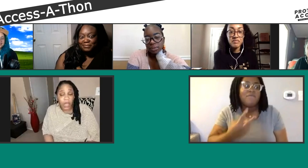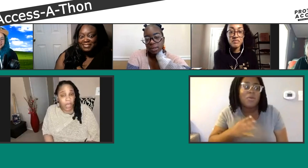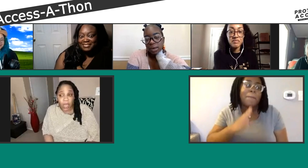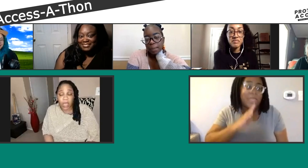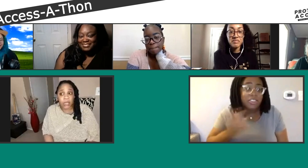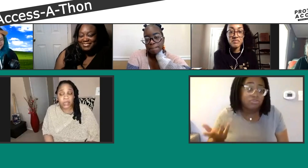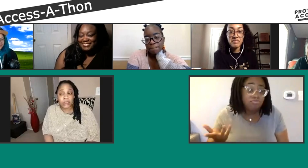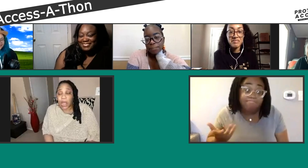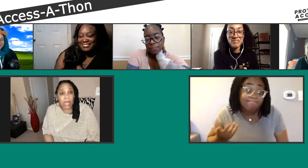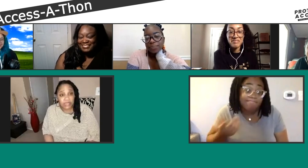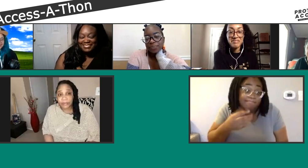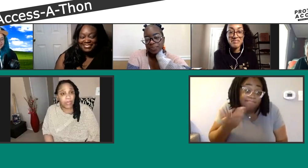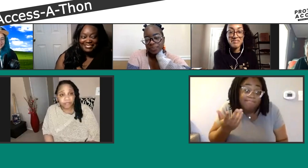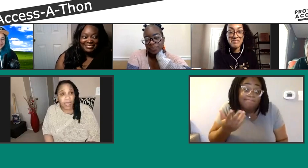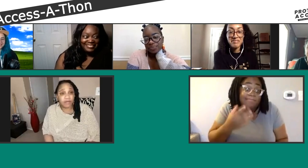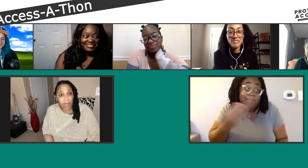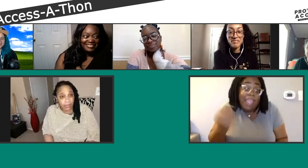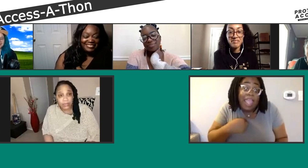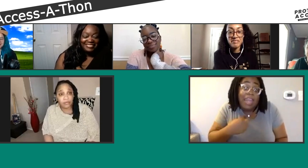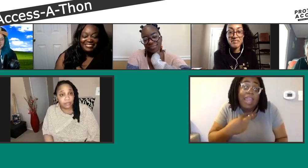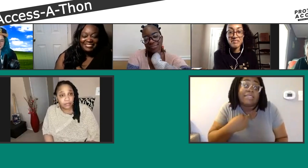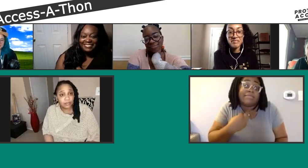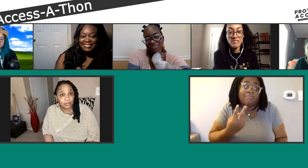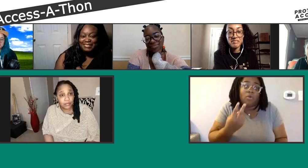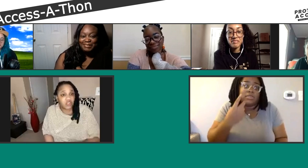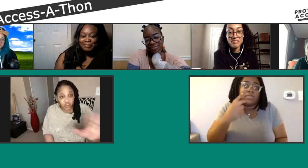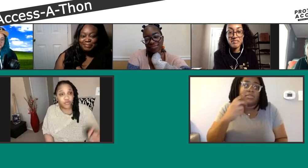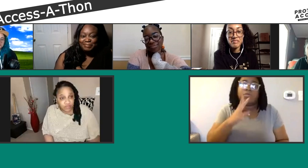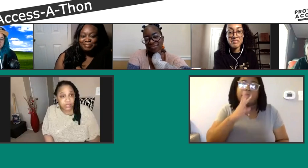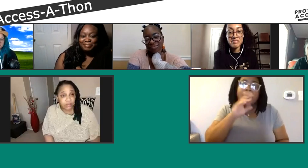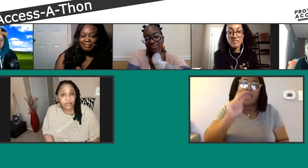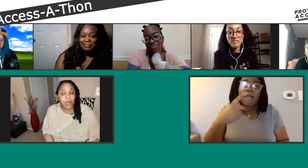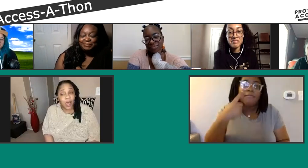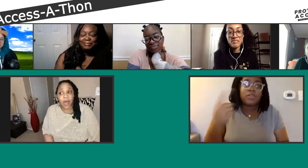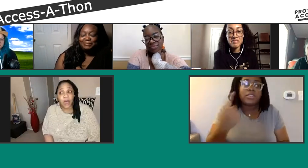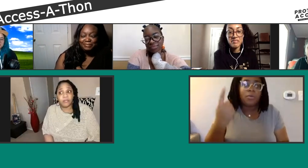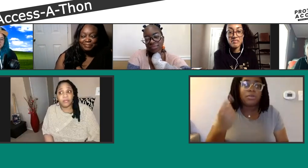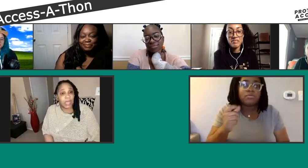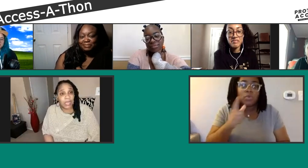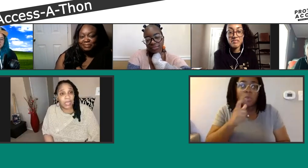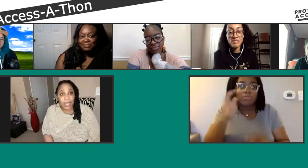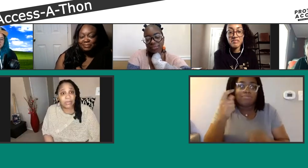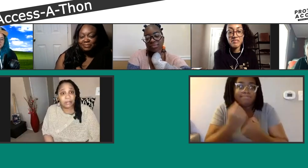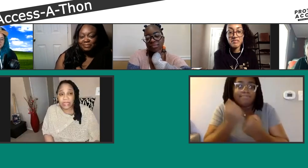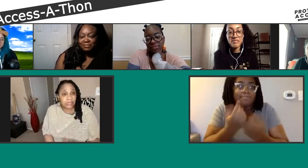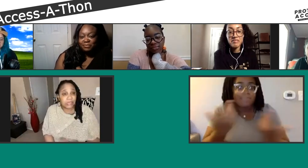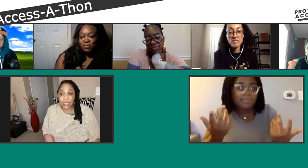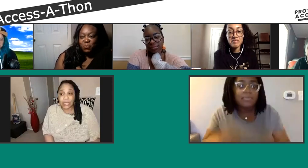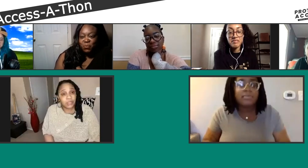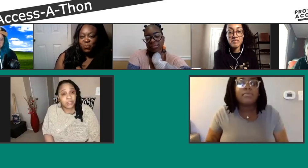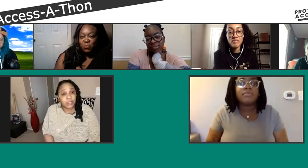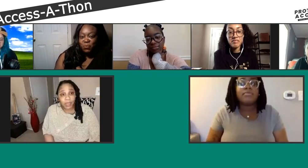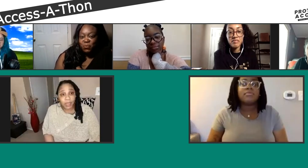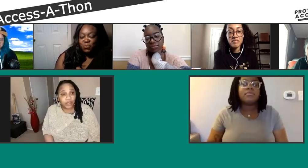and I speak up for everybody that deserves it. And being